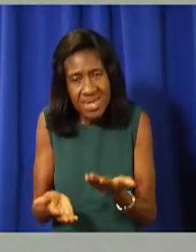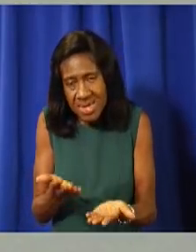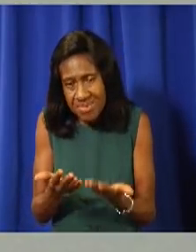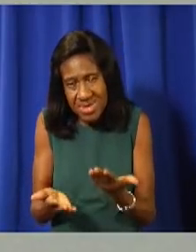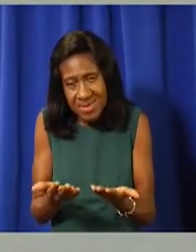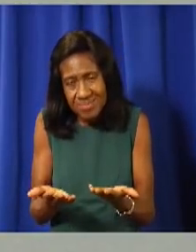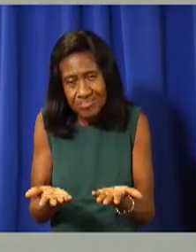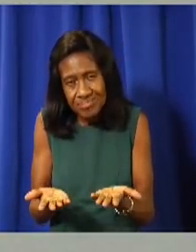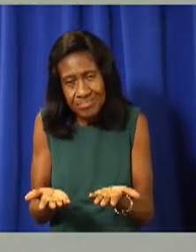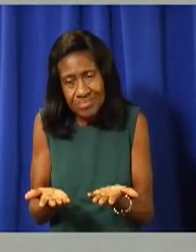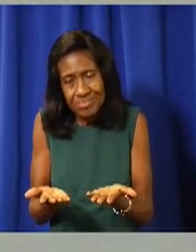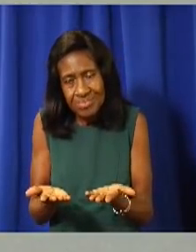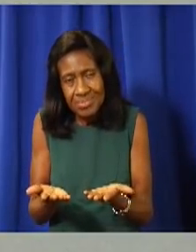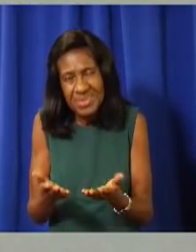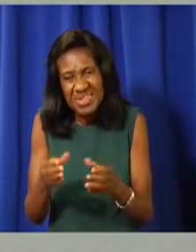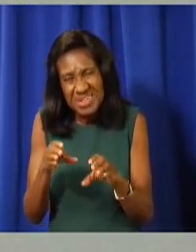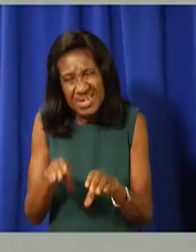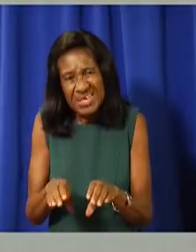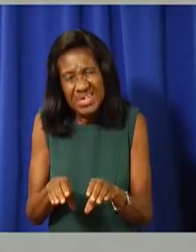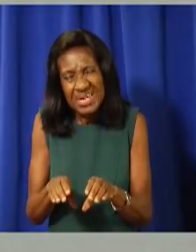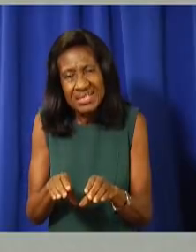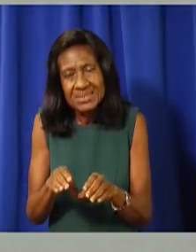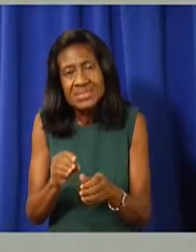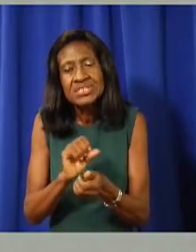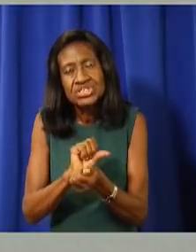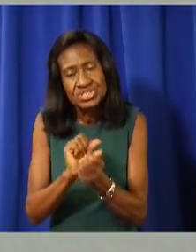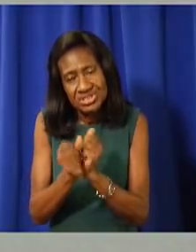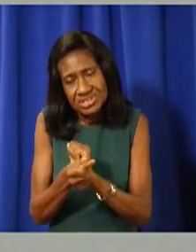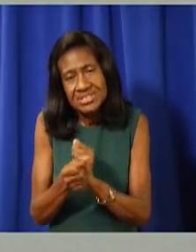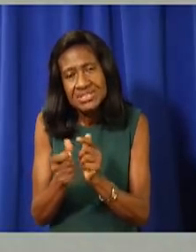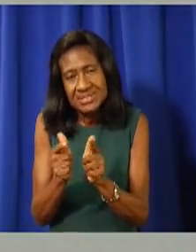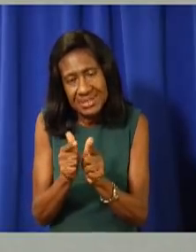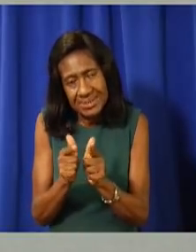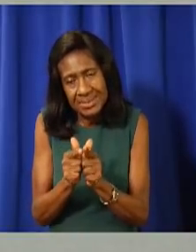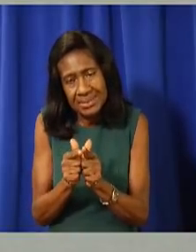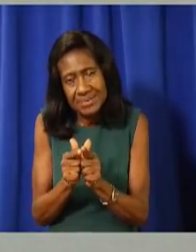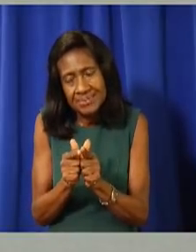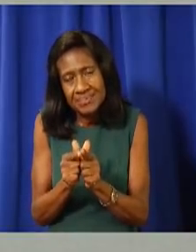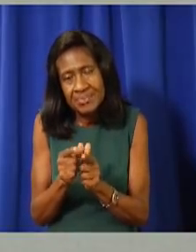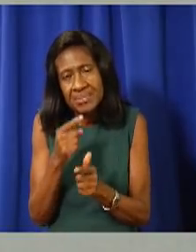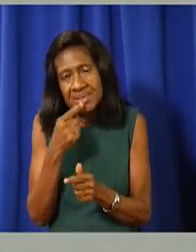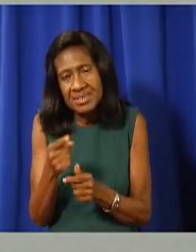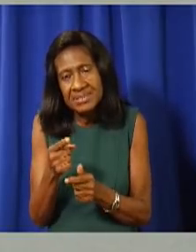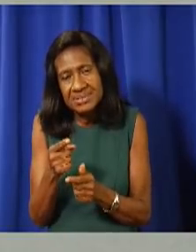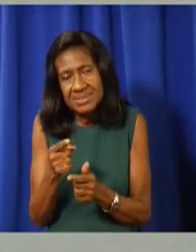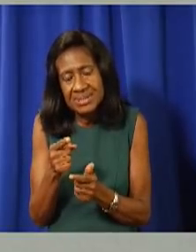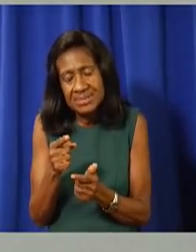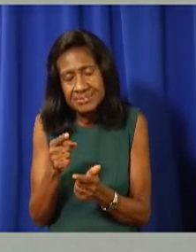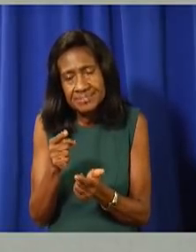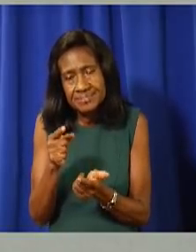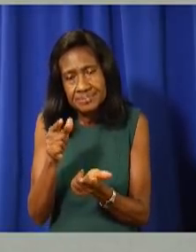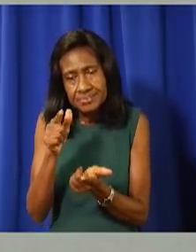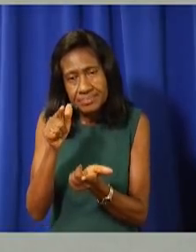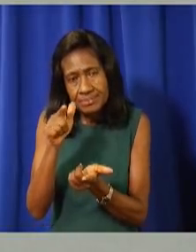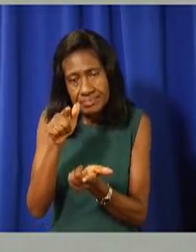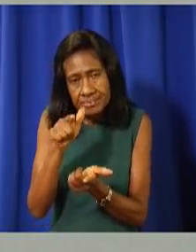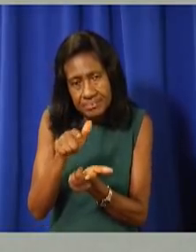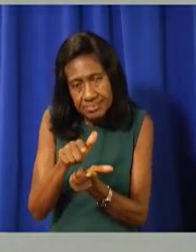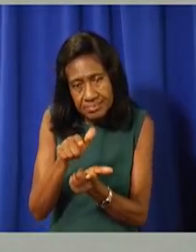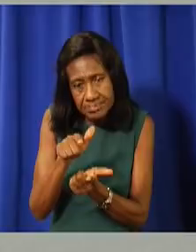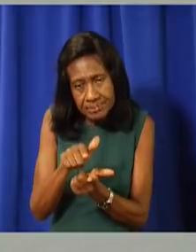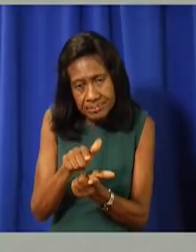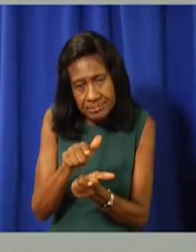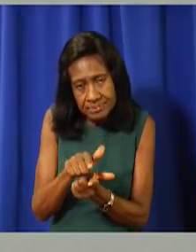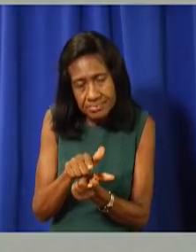um, target number. So, it is, it is less and less going to be a hard, um,